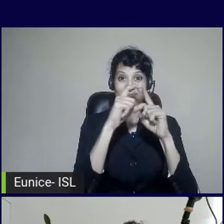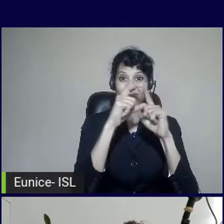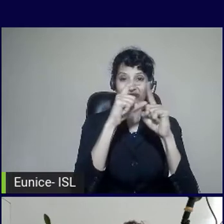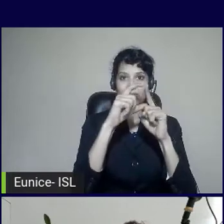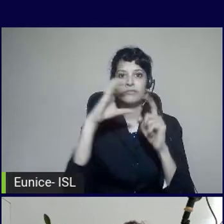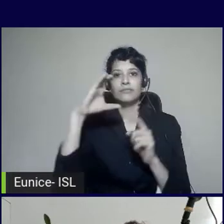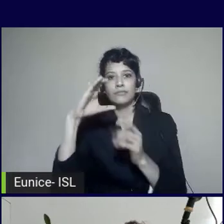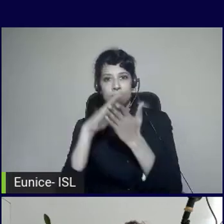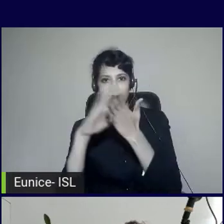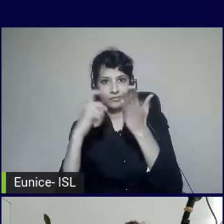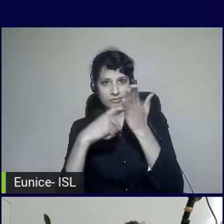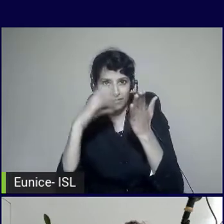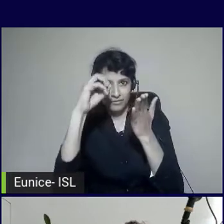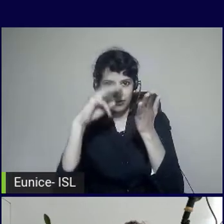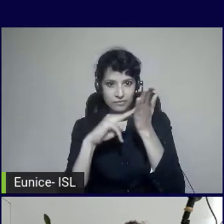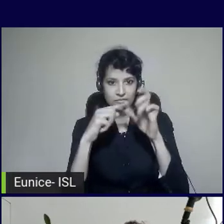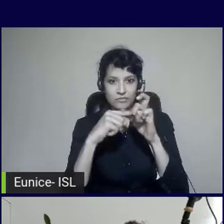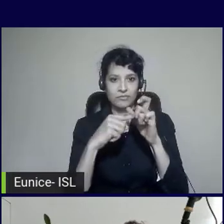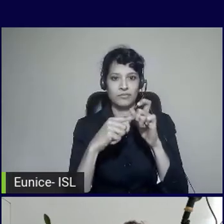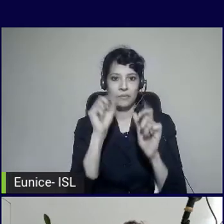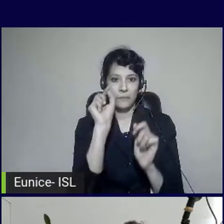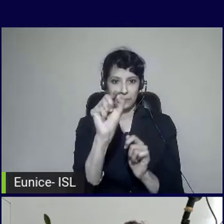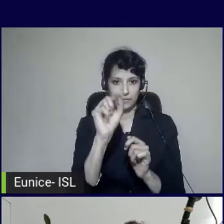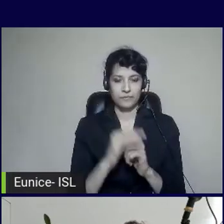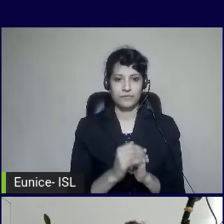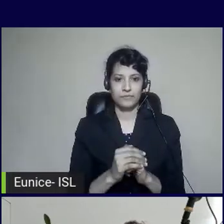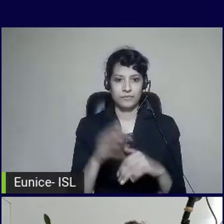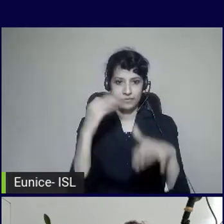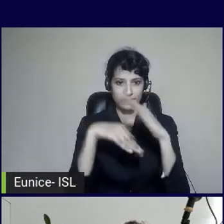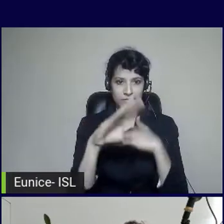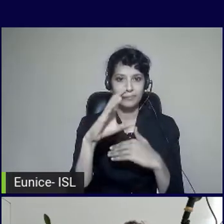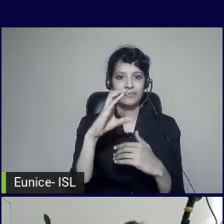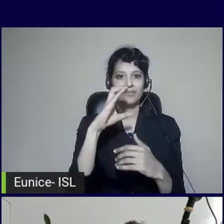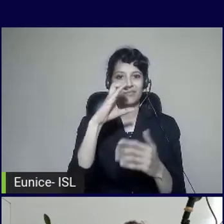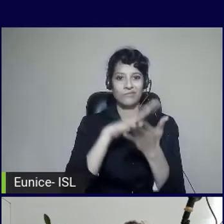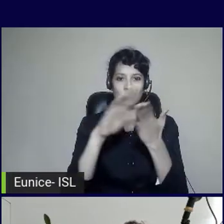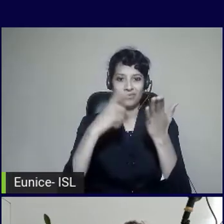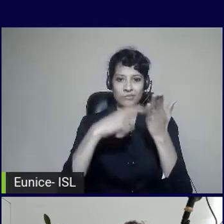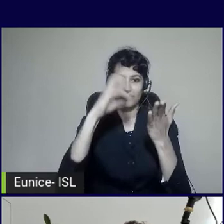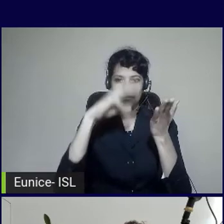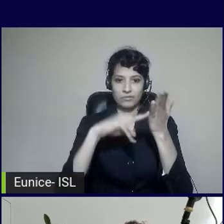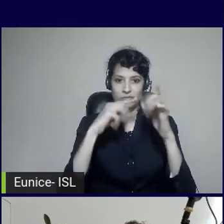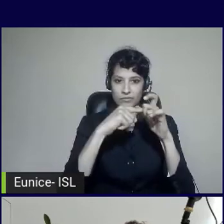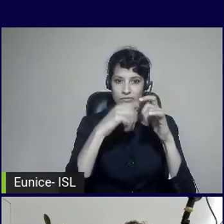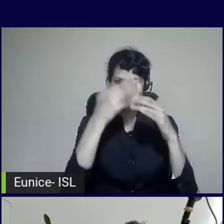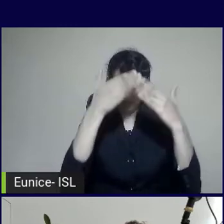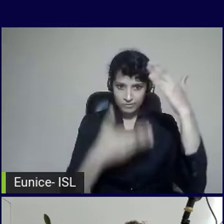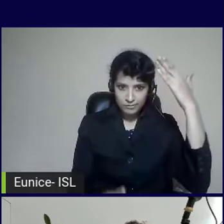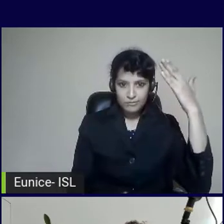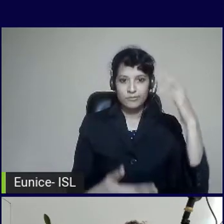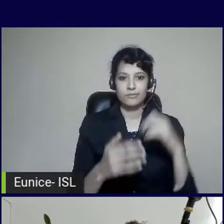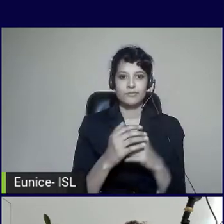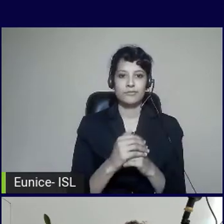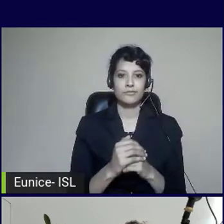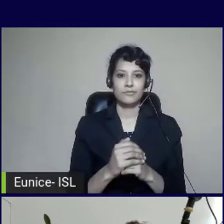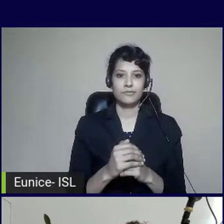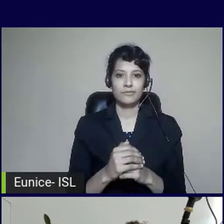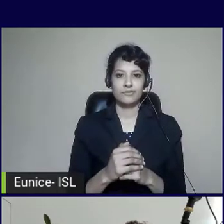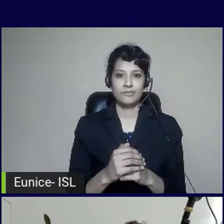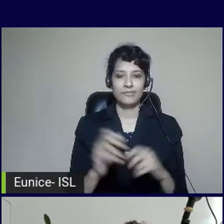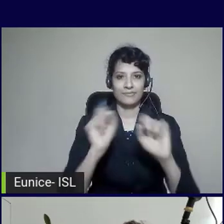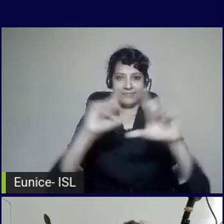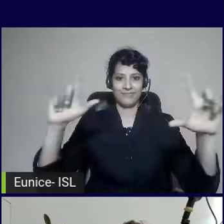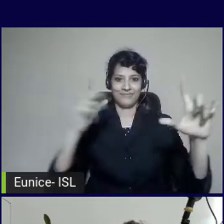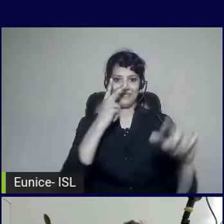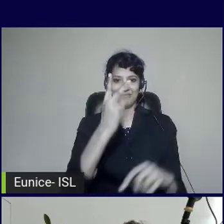add. If click on add to Chrome. It will go to the Chrome store. And you'll add your Chrome view there. Which I've already